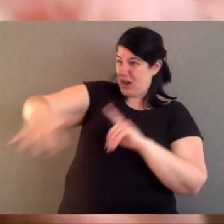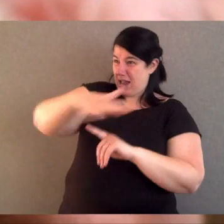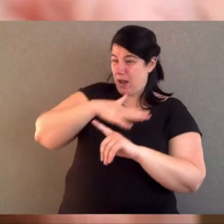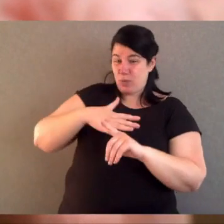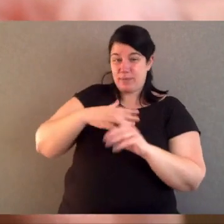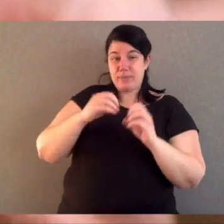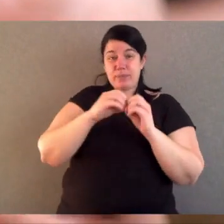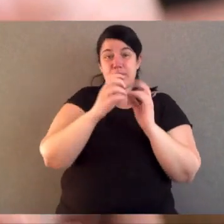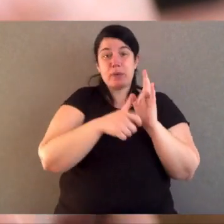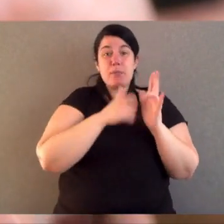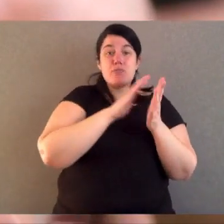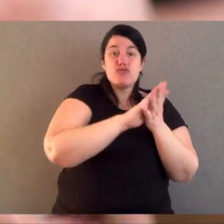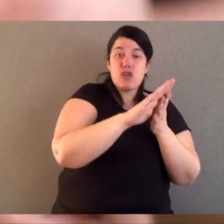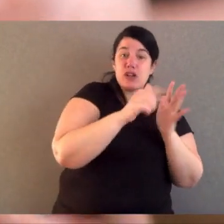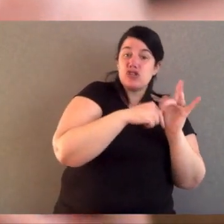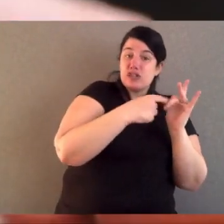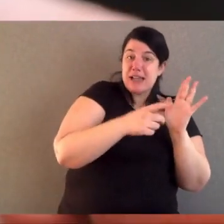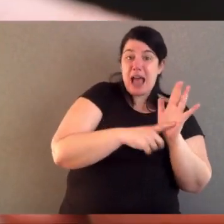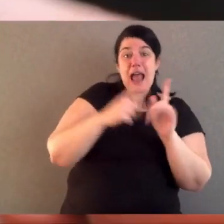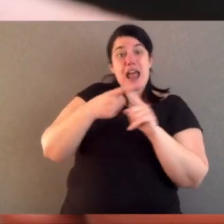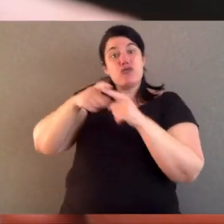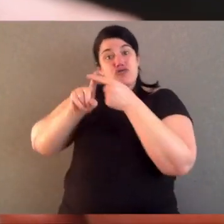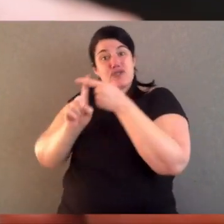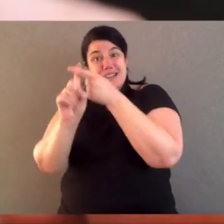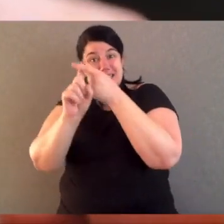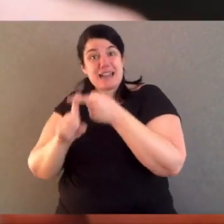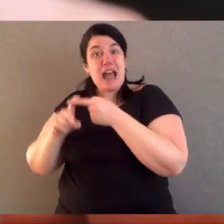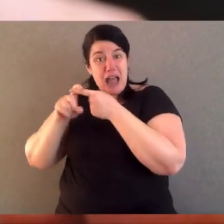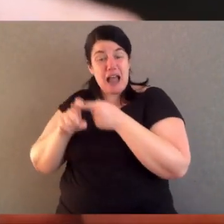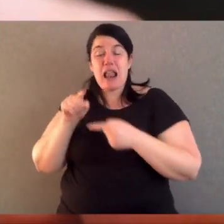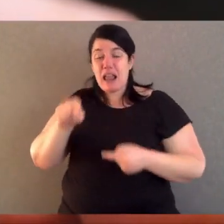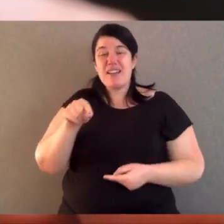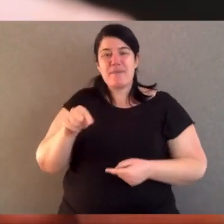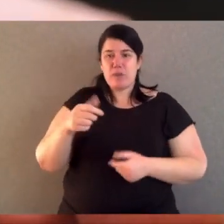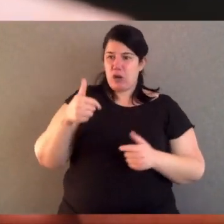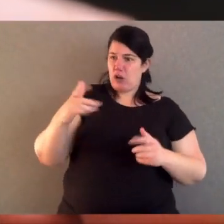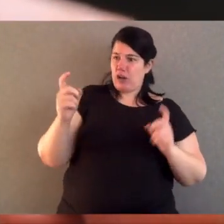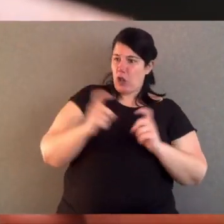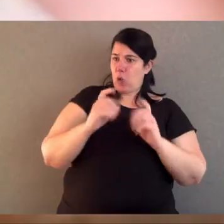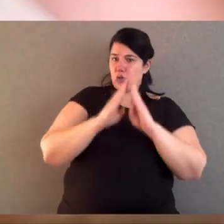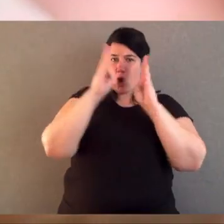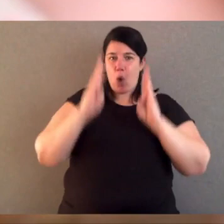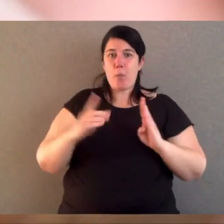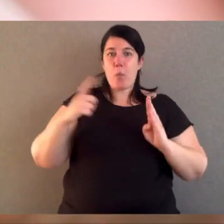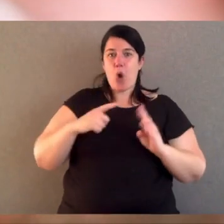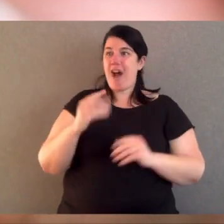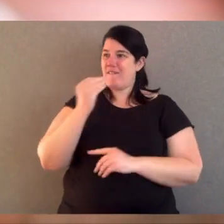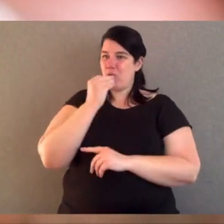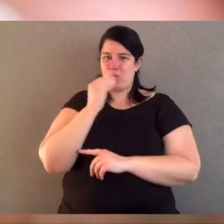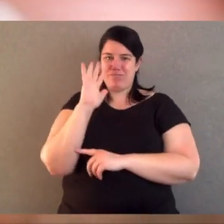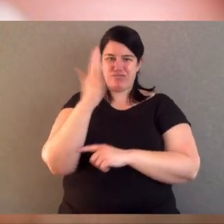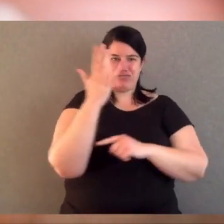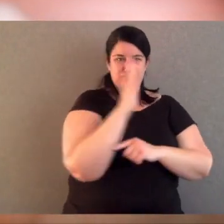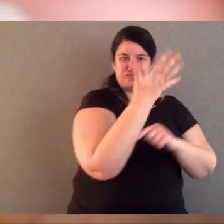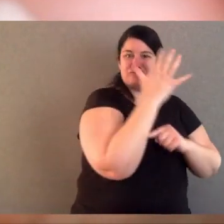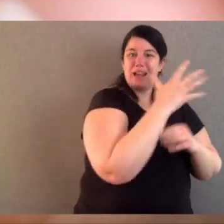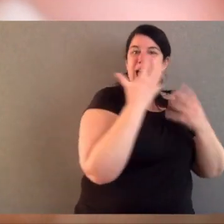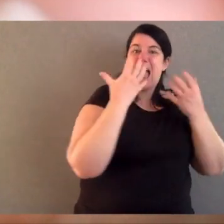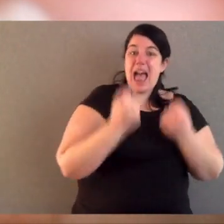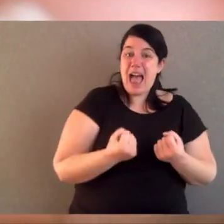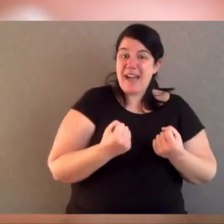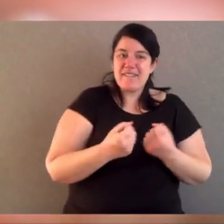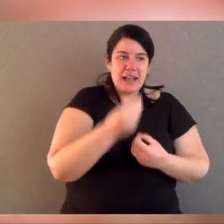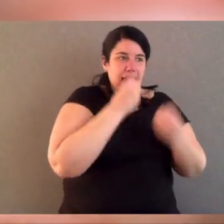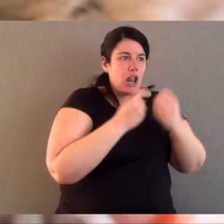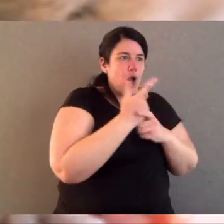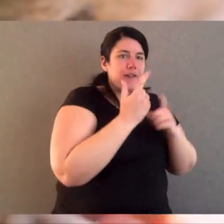Brush-tailed possums and ring-tailed possums have both done well in our cities and urban areas because we keep their food source there. Brush-tailed possums can